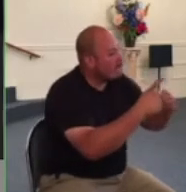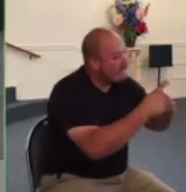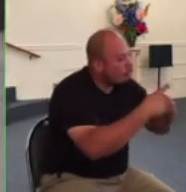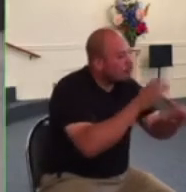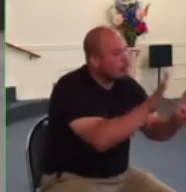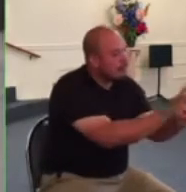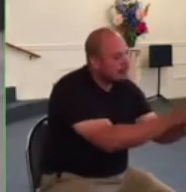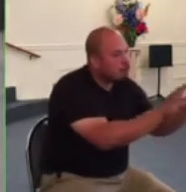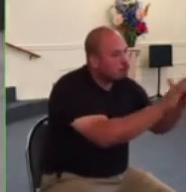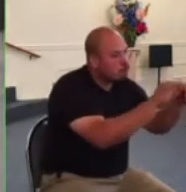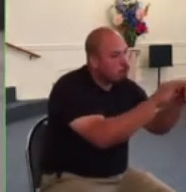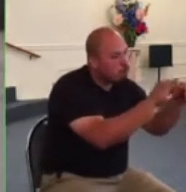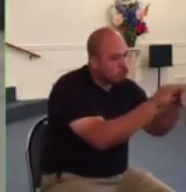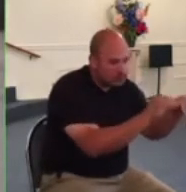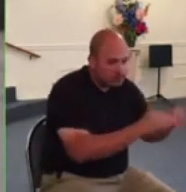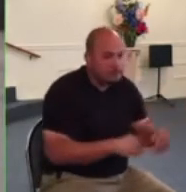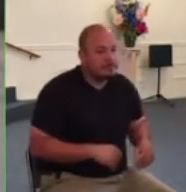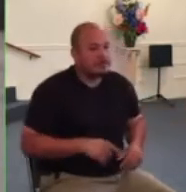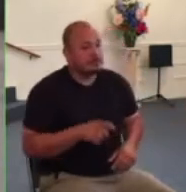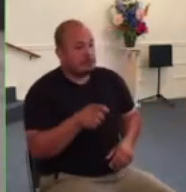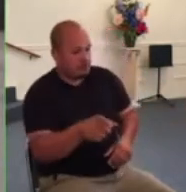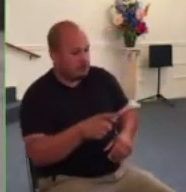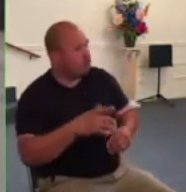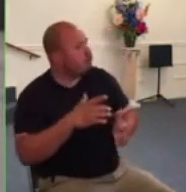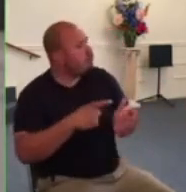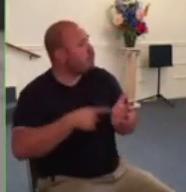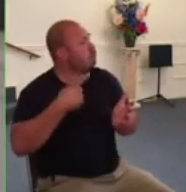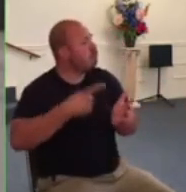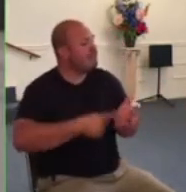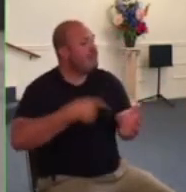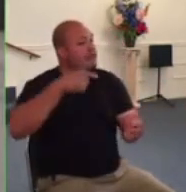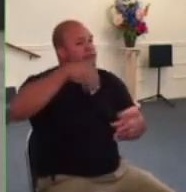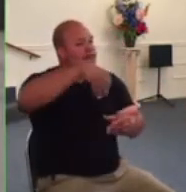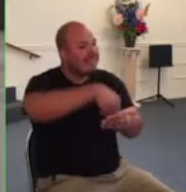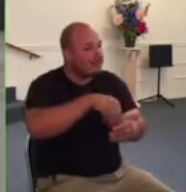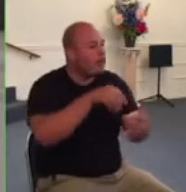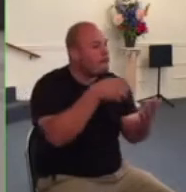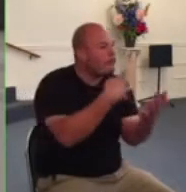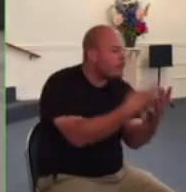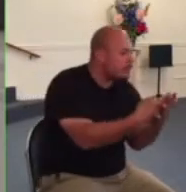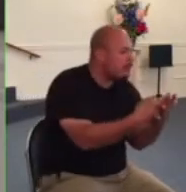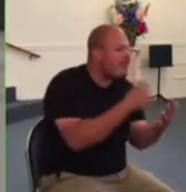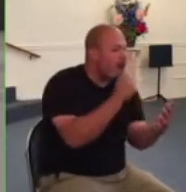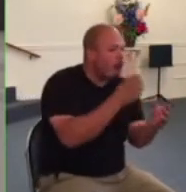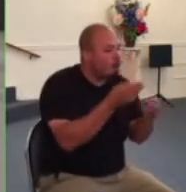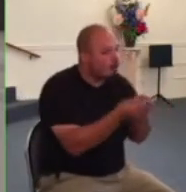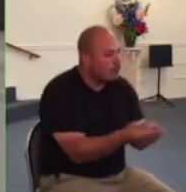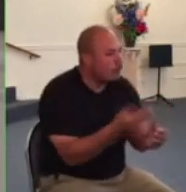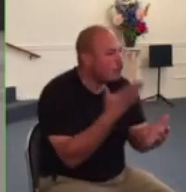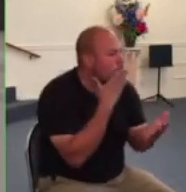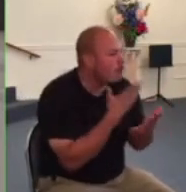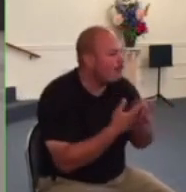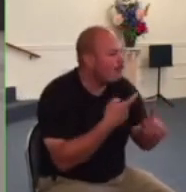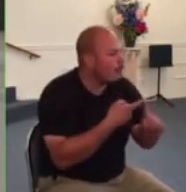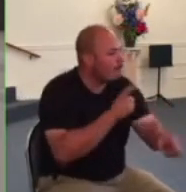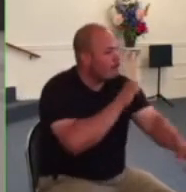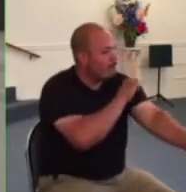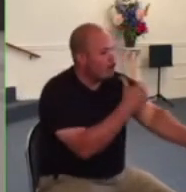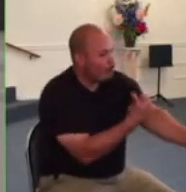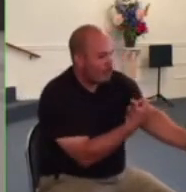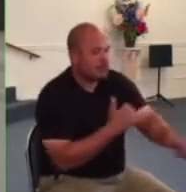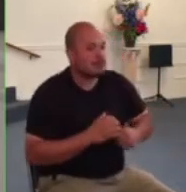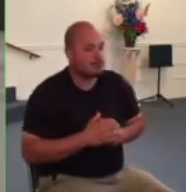acts paul is put in situations where he is being treated badly by the authorities and sometimes perhaps where he had to disobey